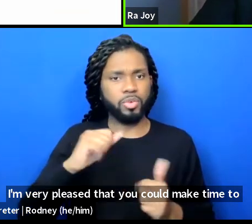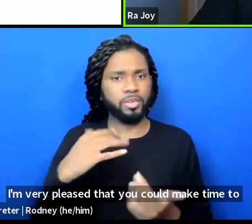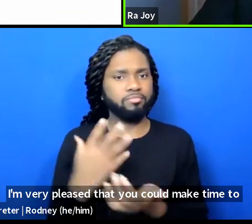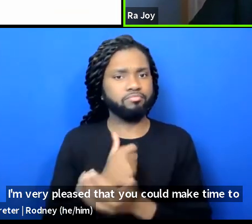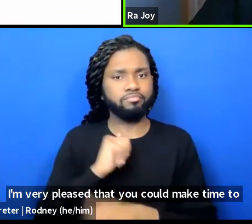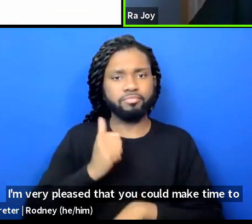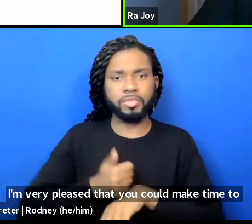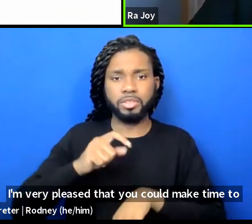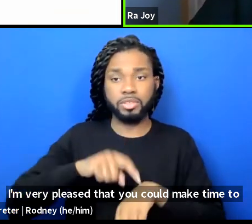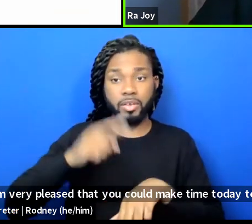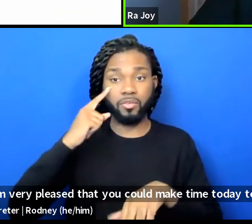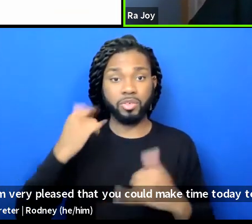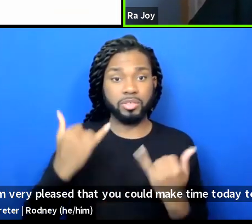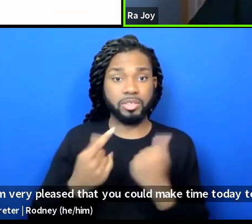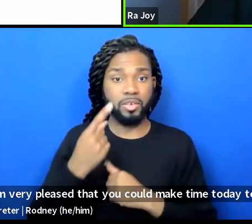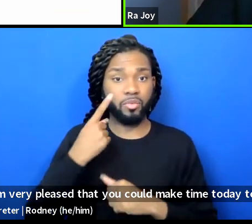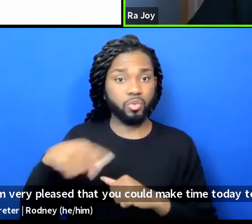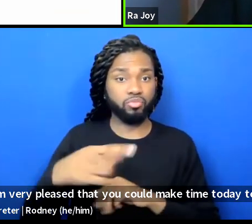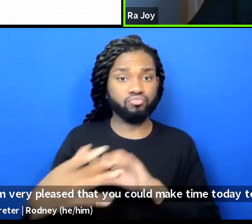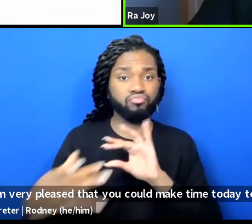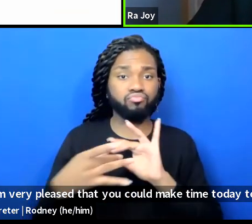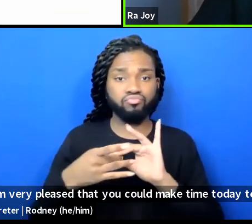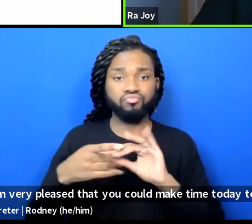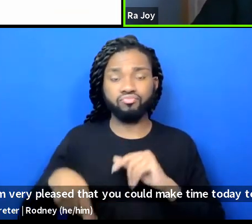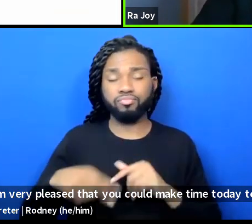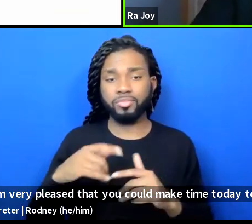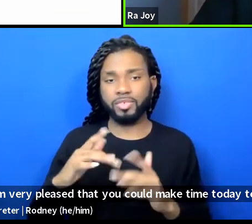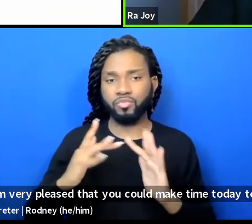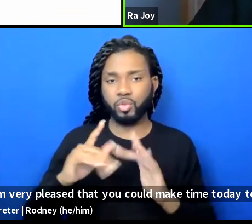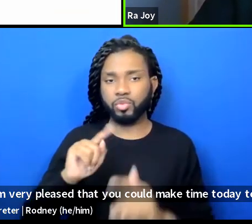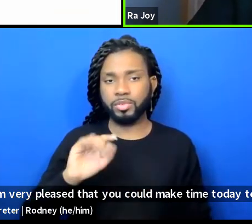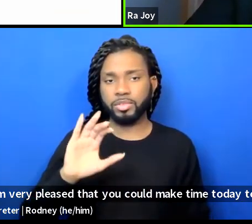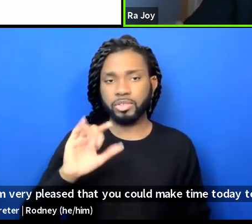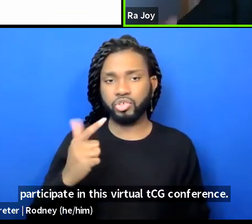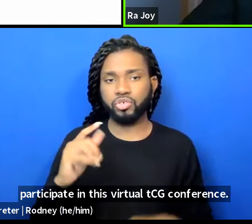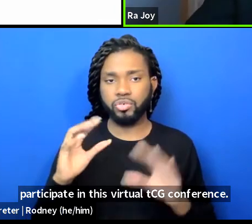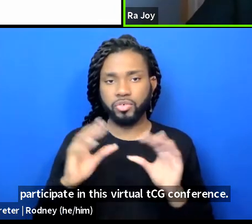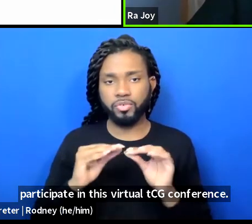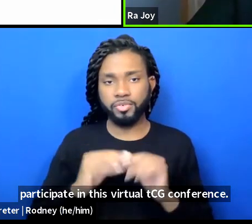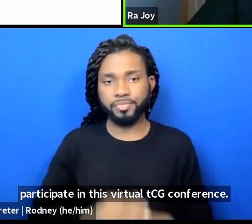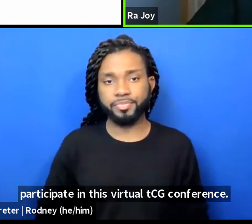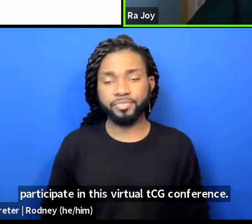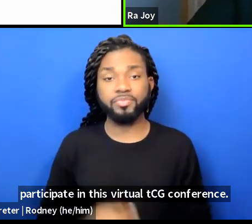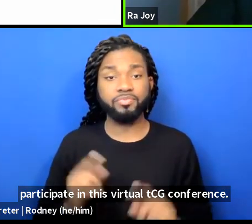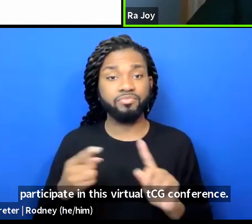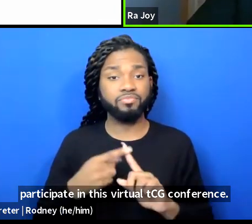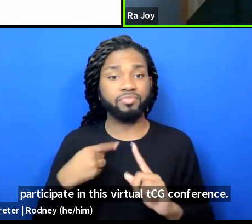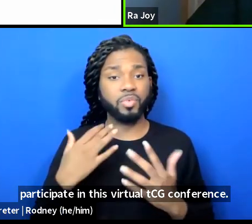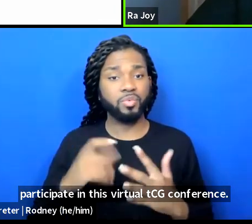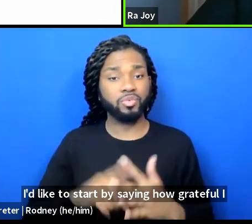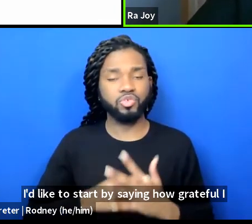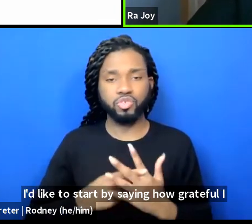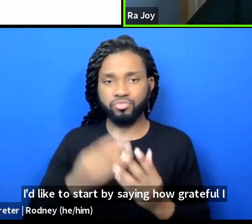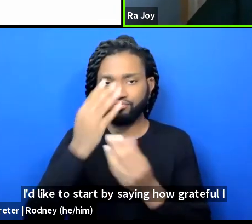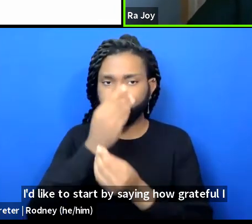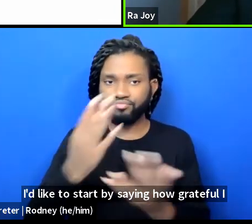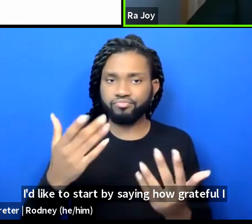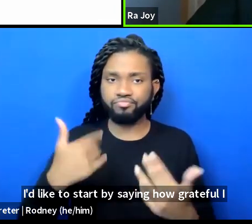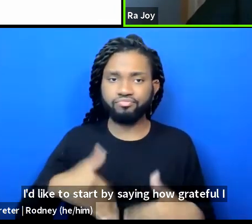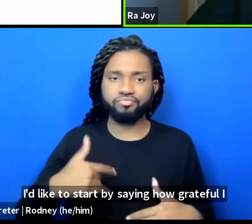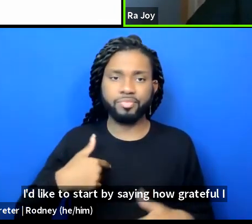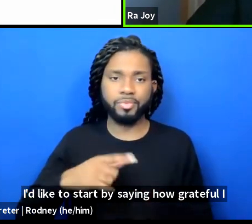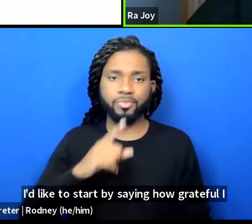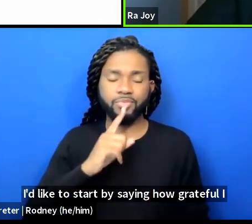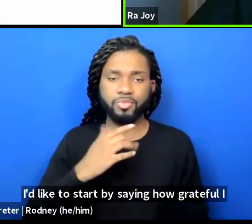participate in this virtual TCG conference. I'd like to start by saying how grateful I am to